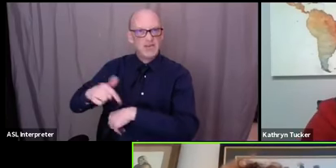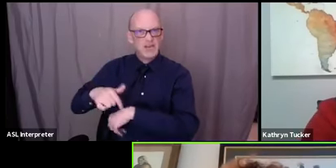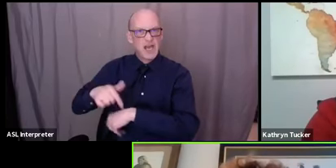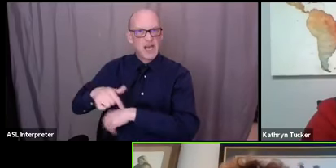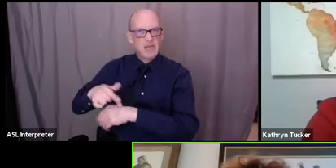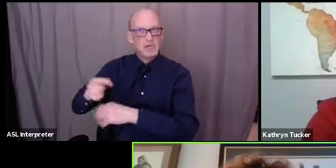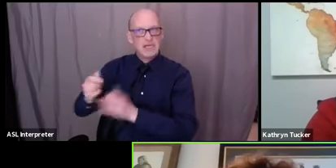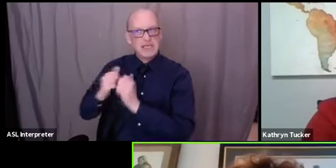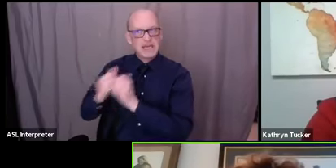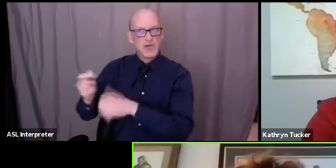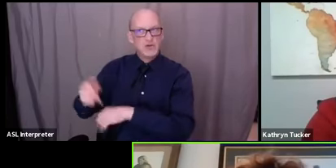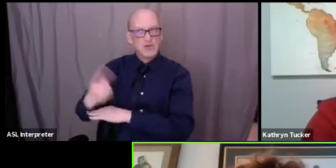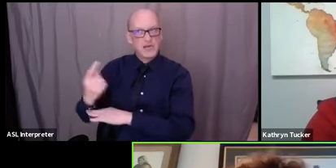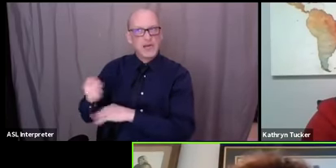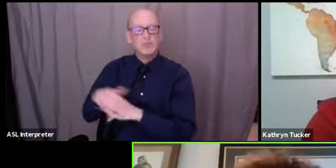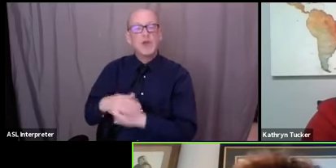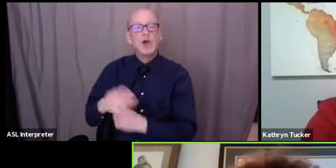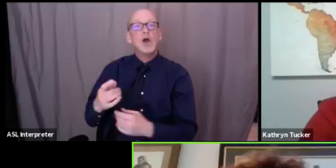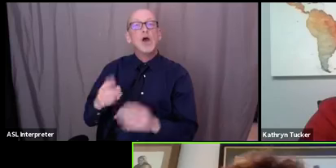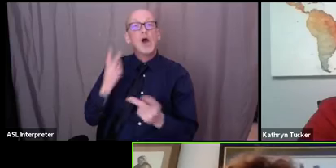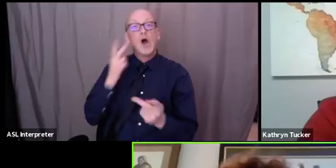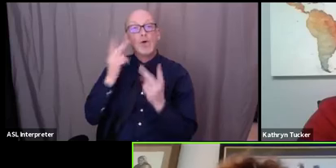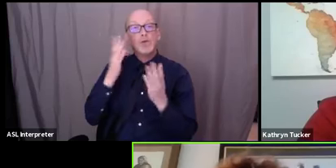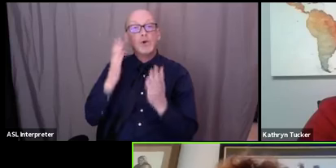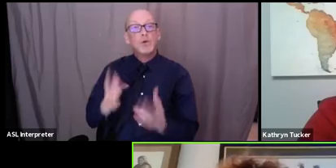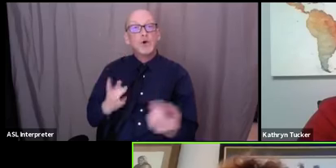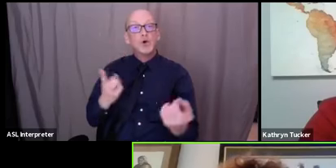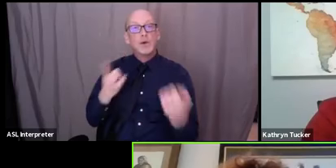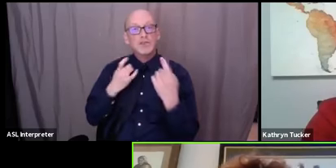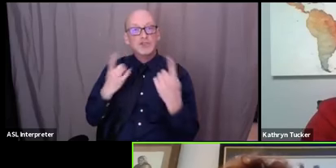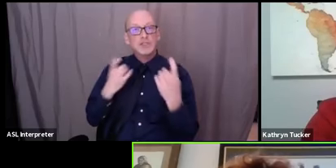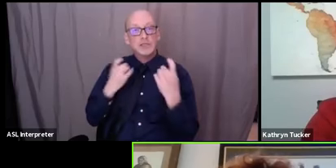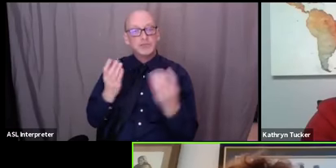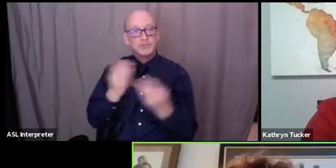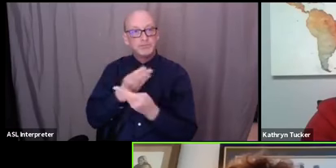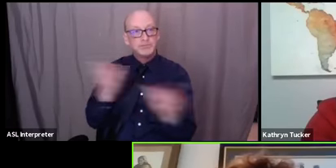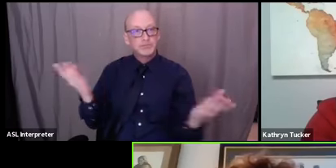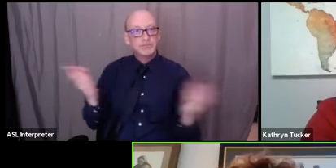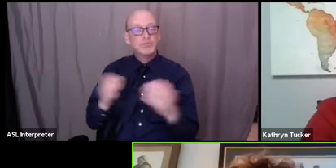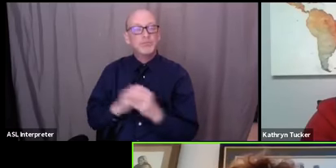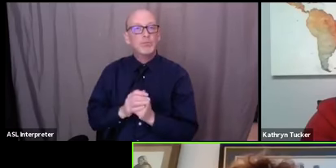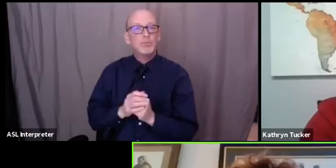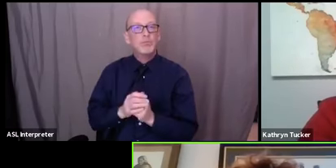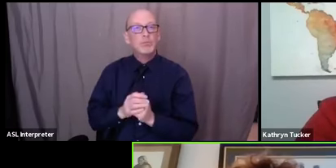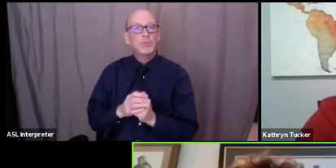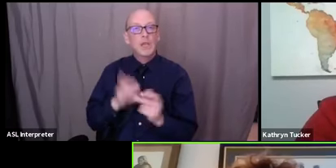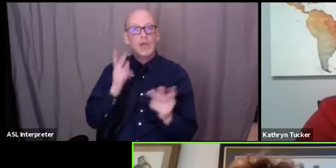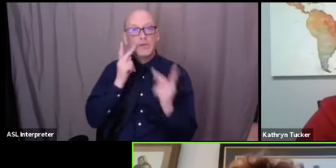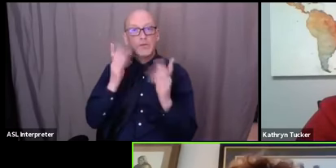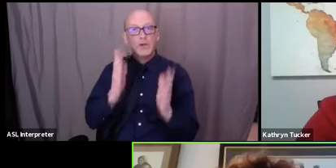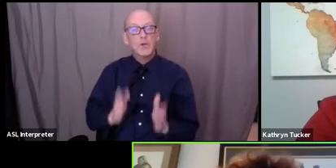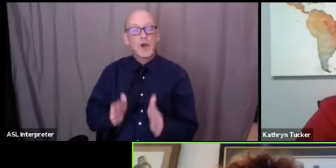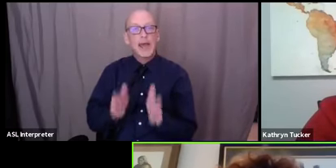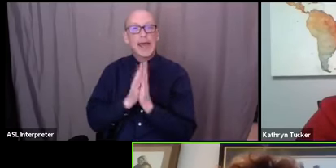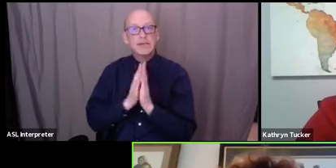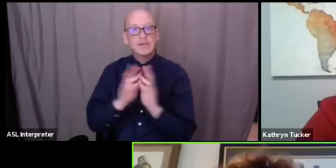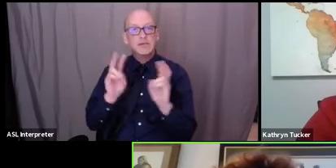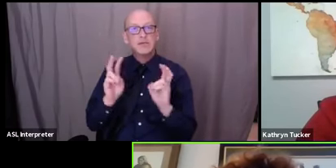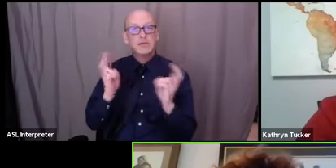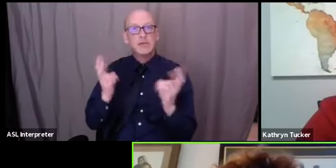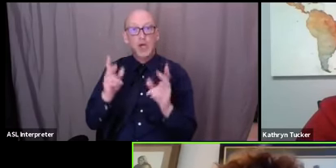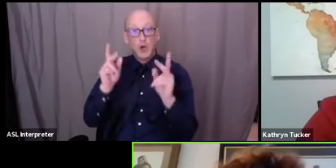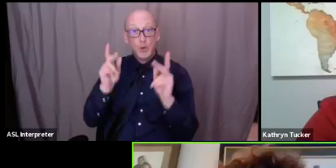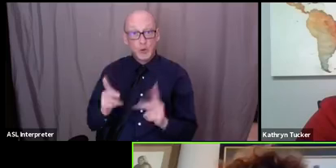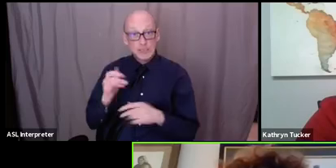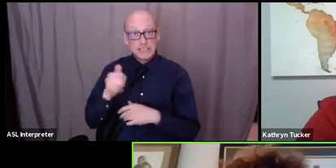here's a question from a viewer though that i'd like to throw out to the panel and the viewer is asking this is a person